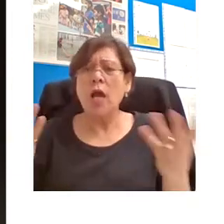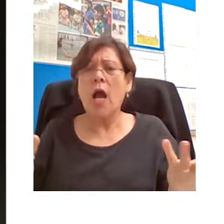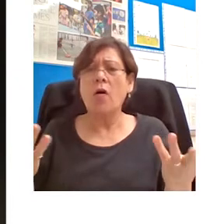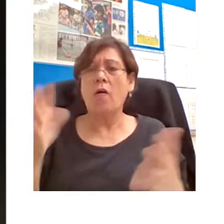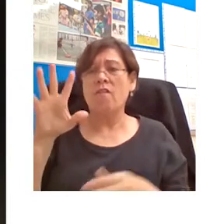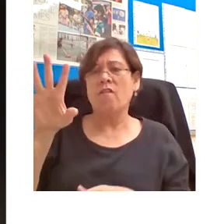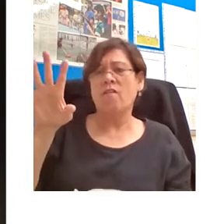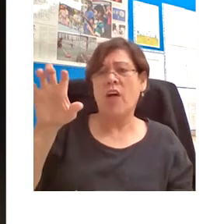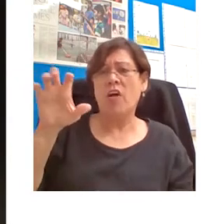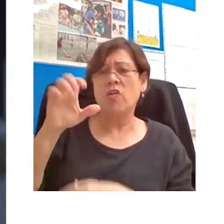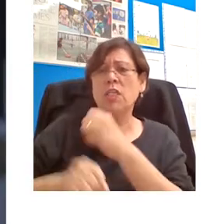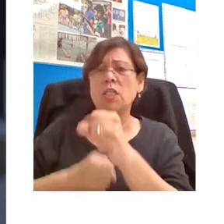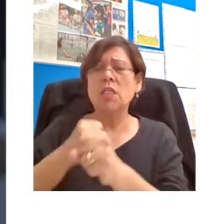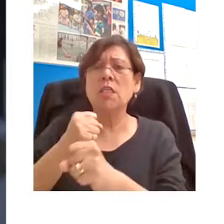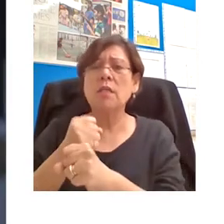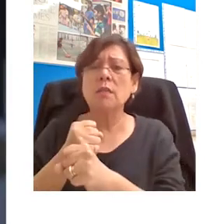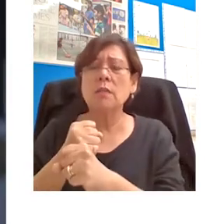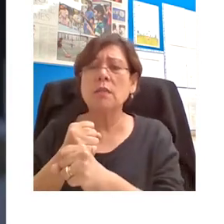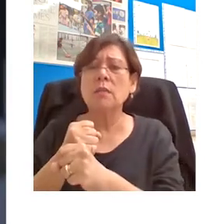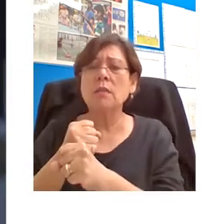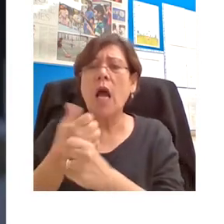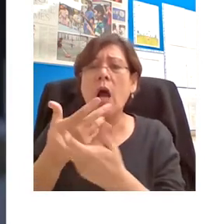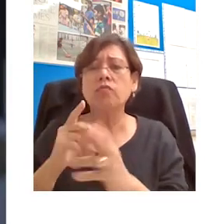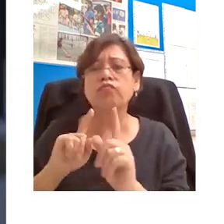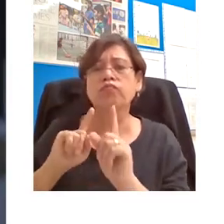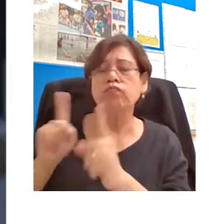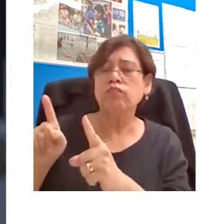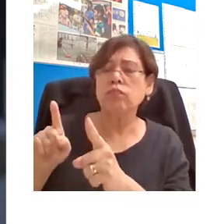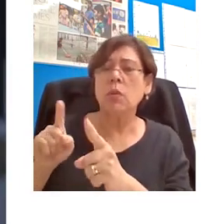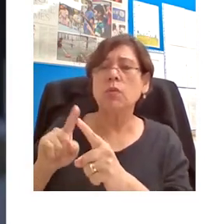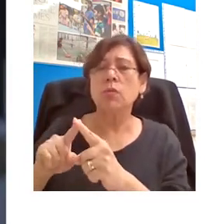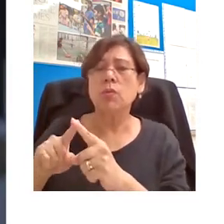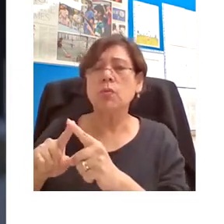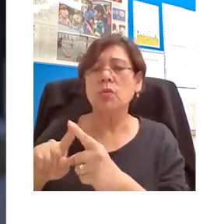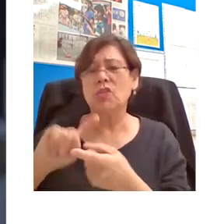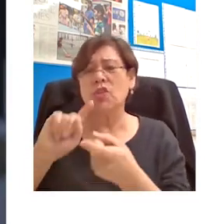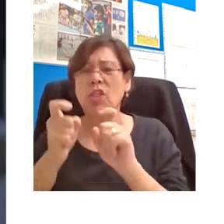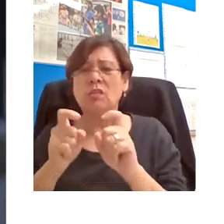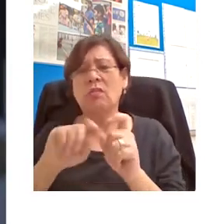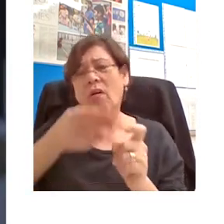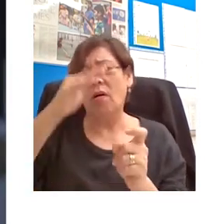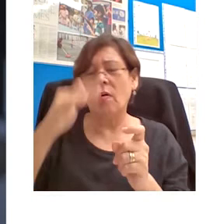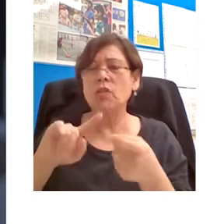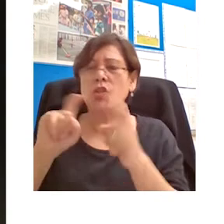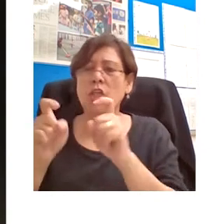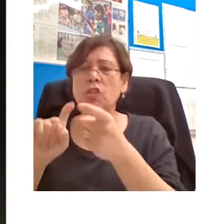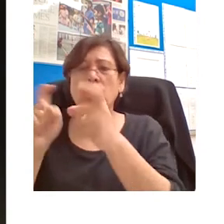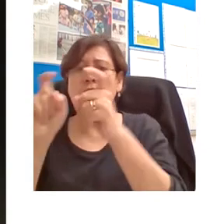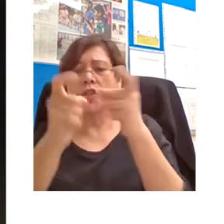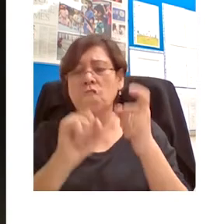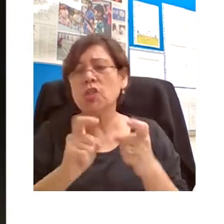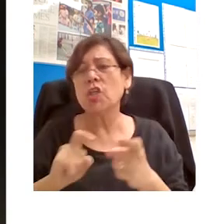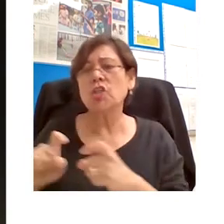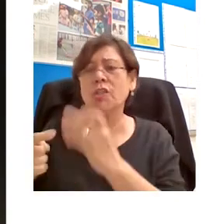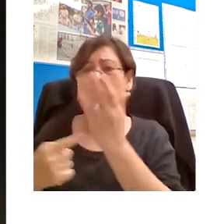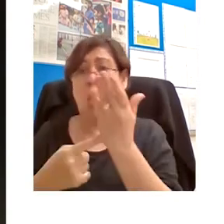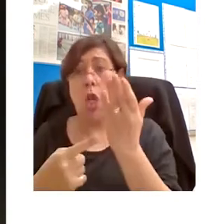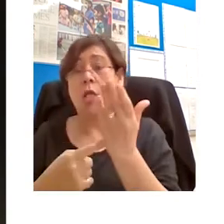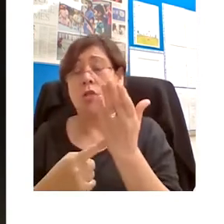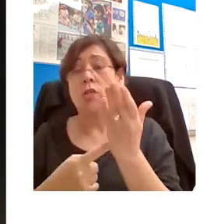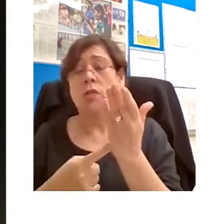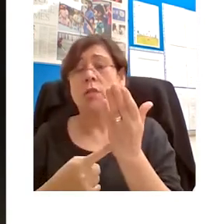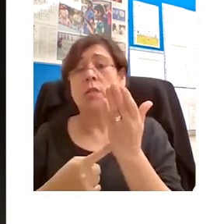years in response to wave after wave of technological innovation? Typography